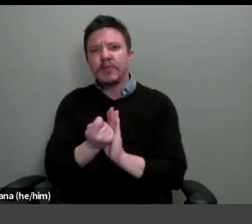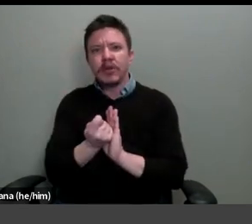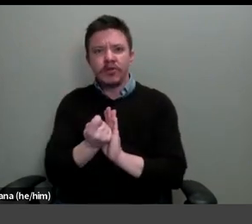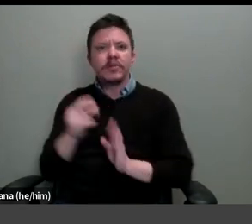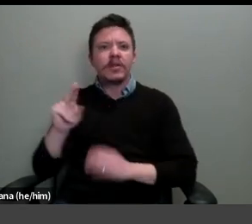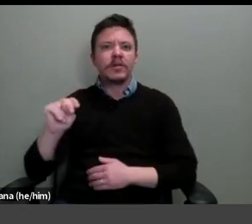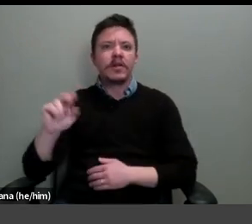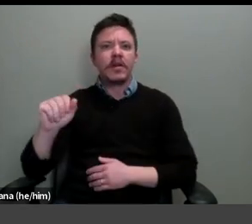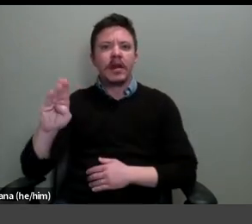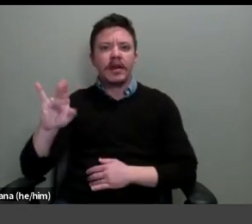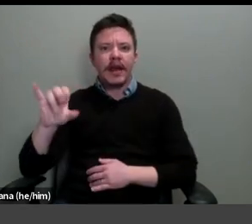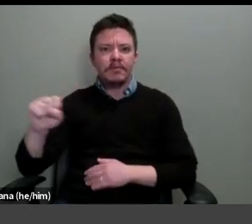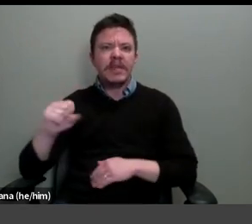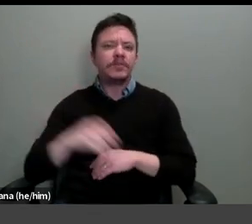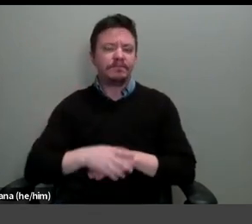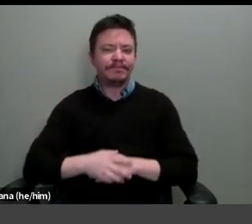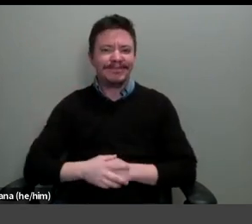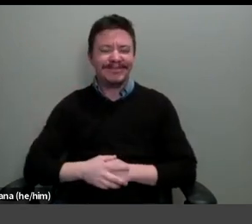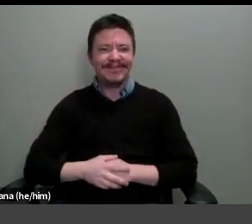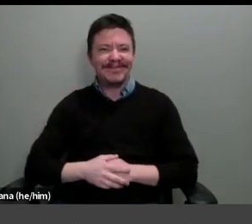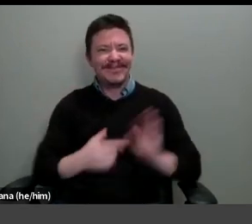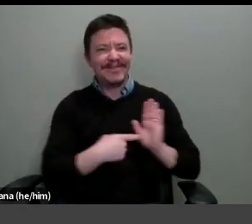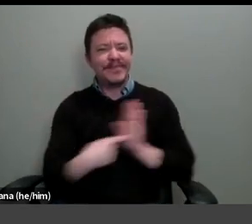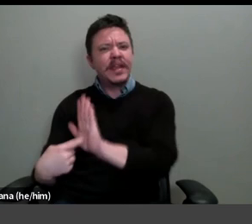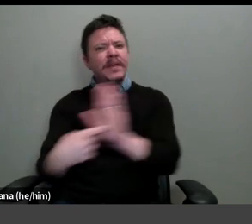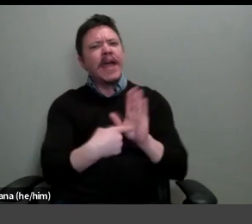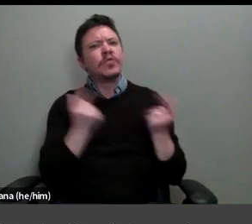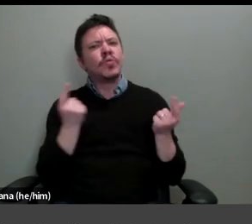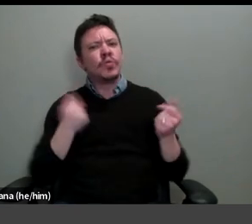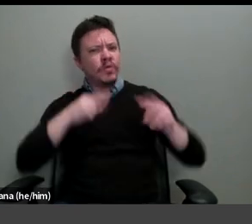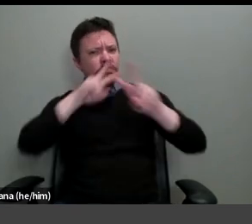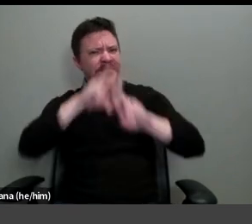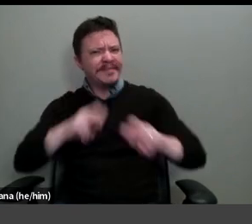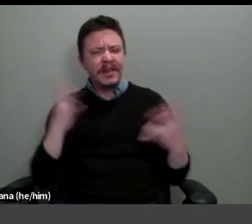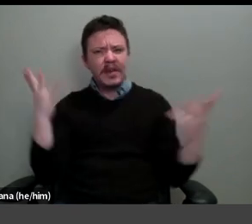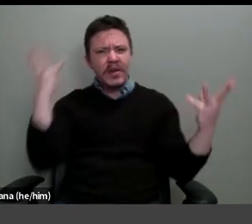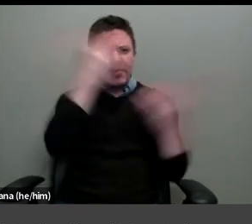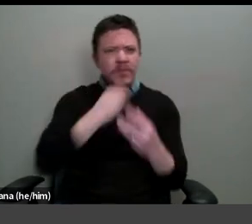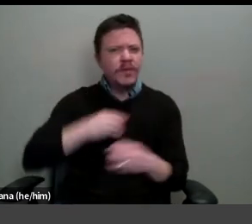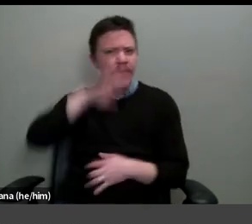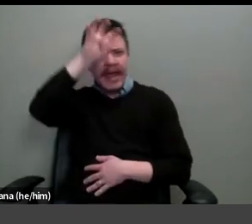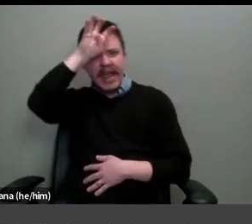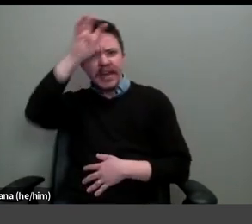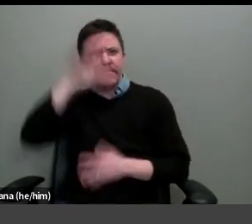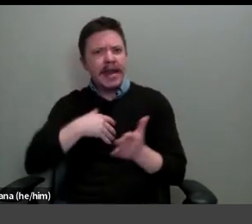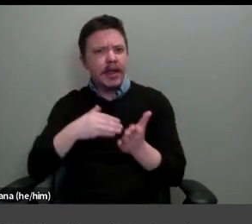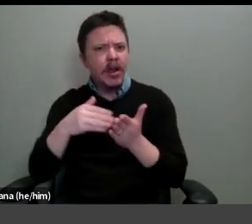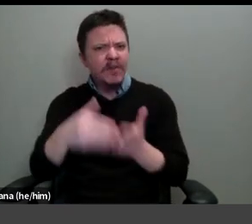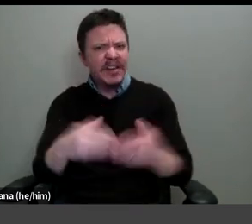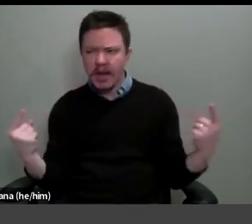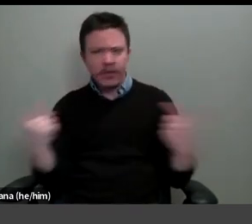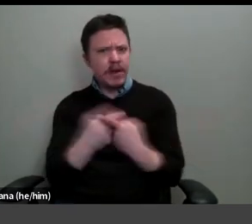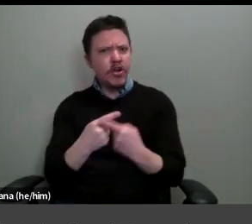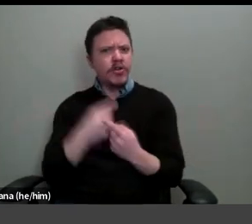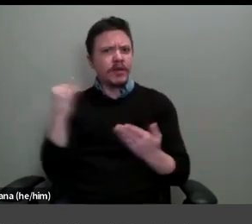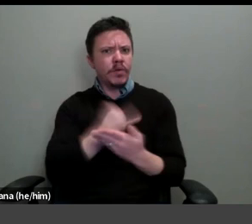this show. So the exhibition examines the beautiful, enigmatic, and oftentimes paradoxical work of